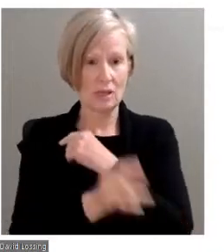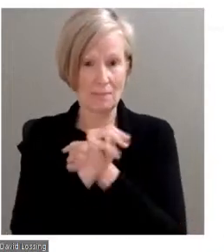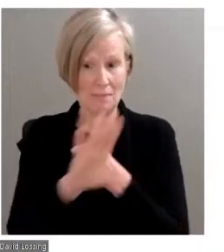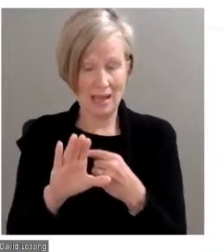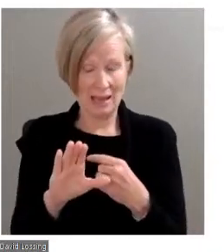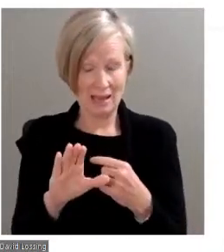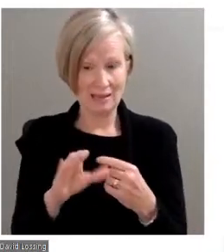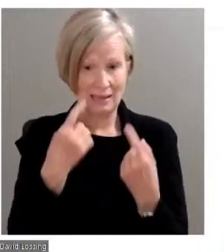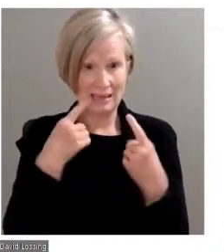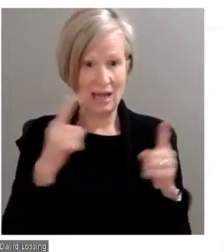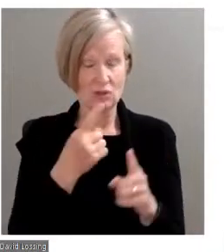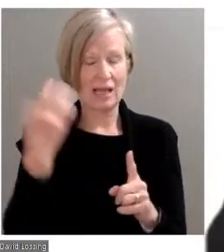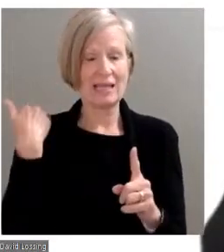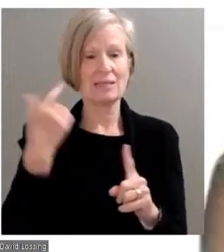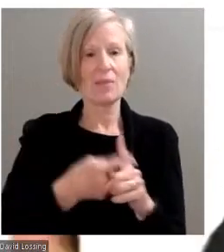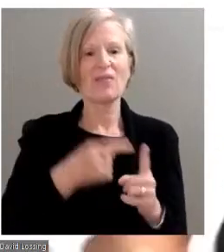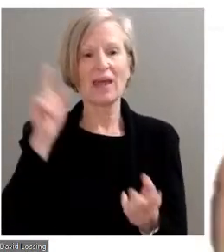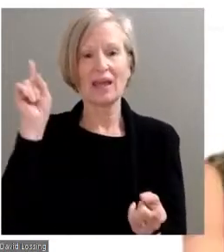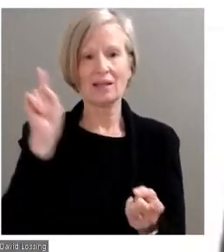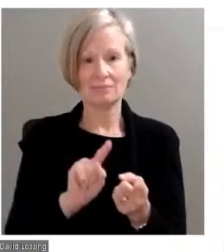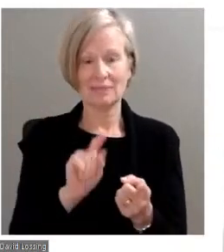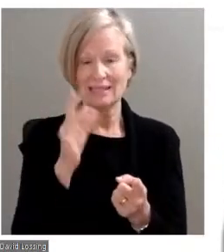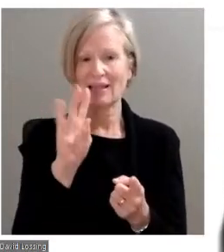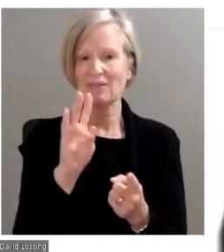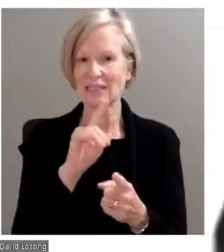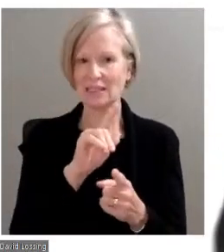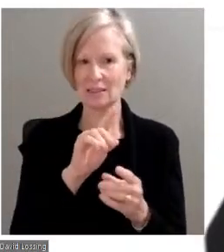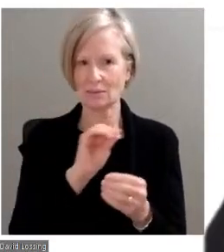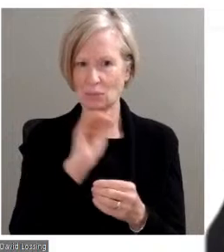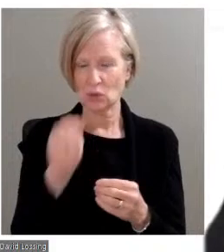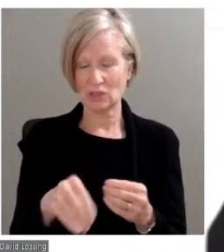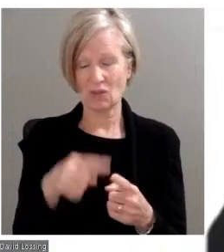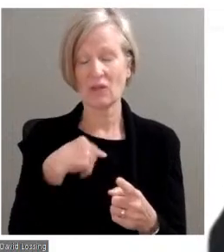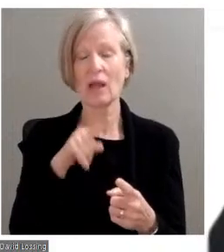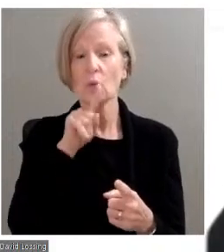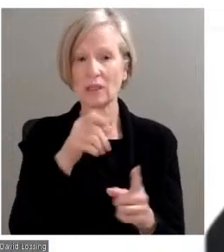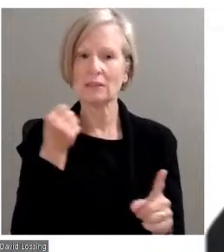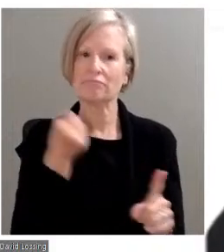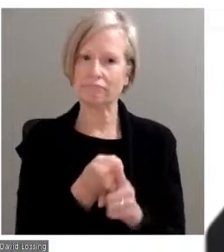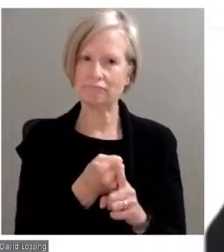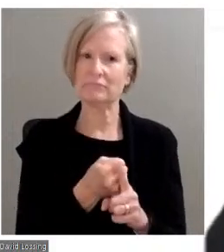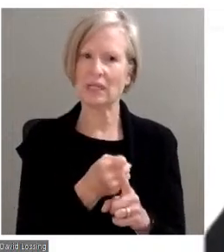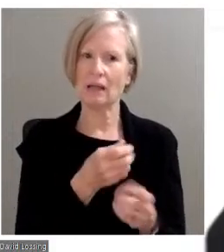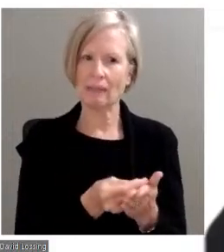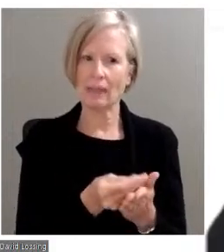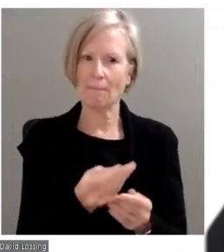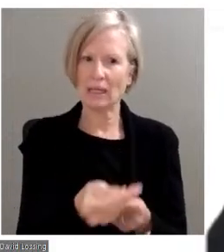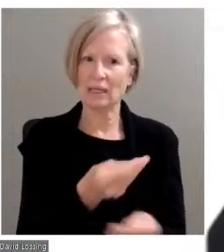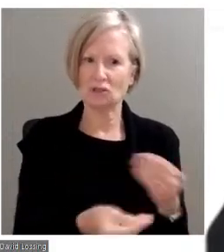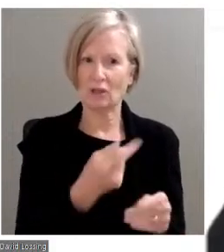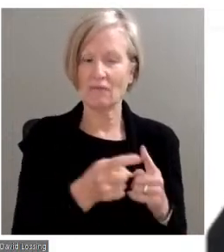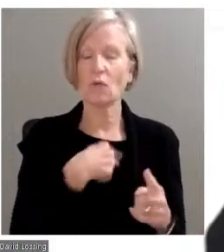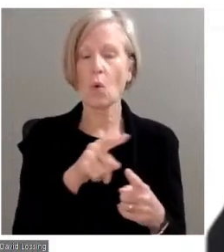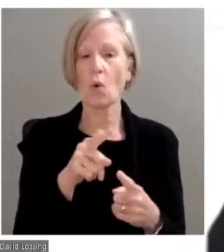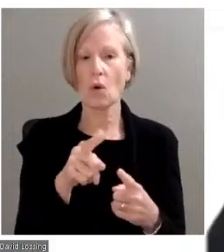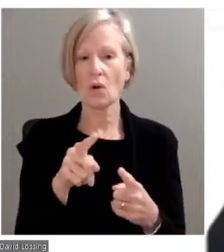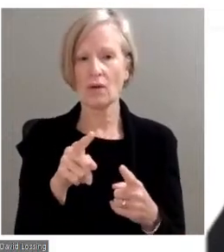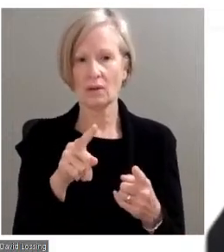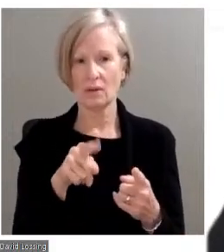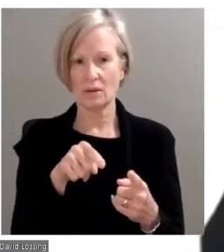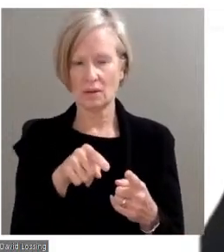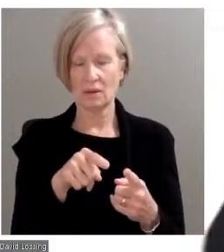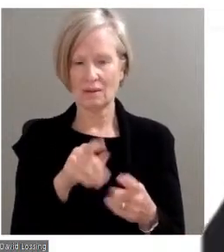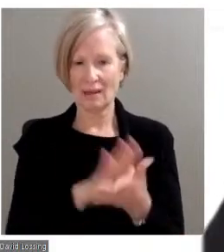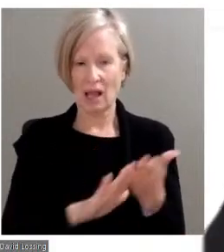fall is down 17%. So that has a huge financial impact on the budget for the college as well. But if you look at where Genesee County is situated,